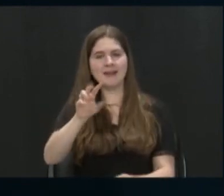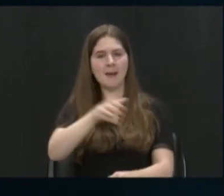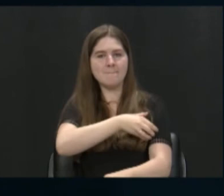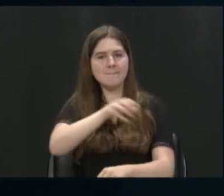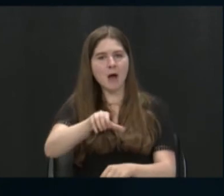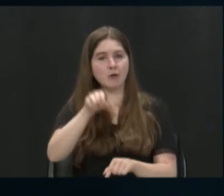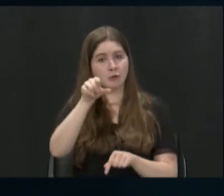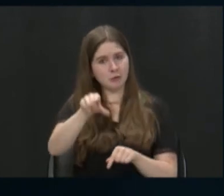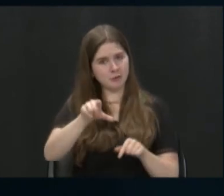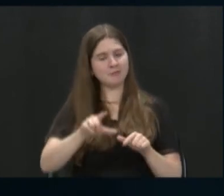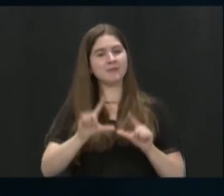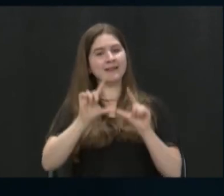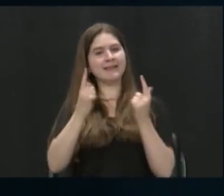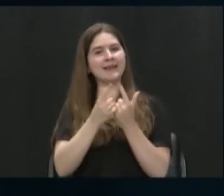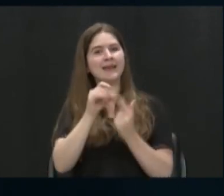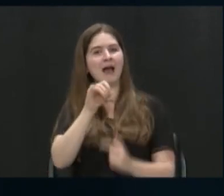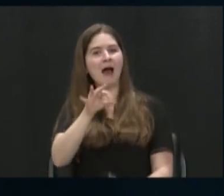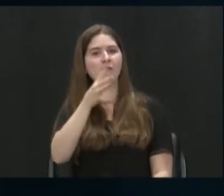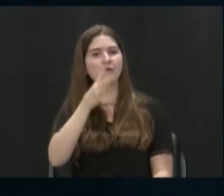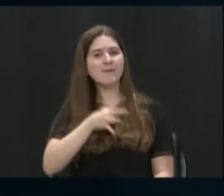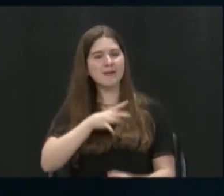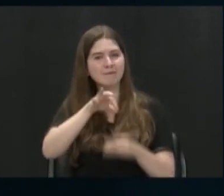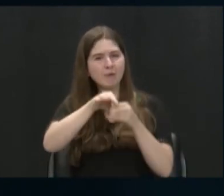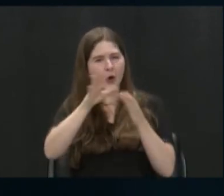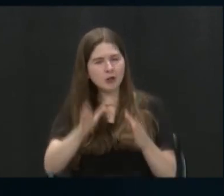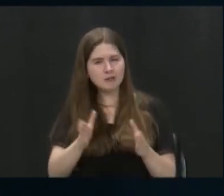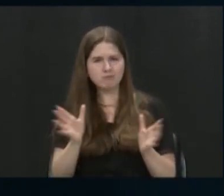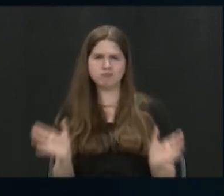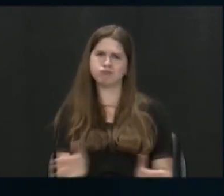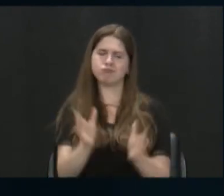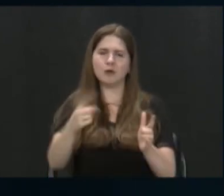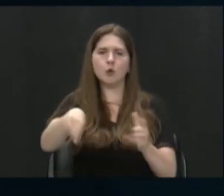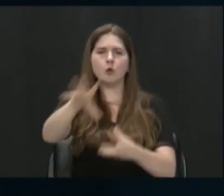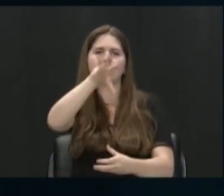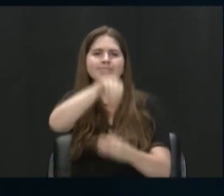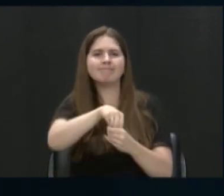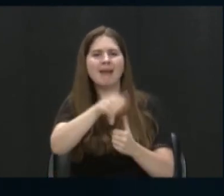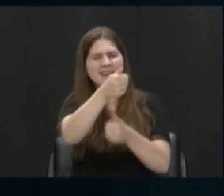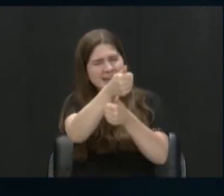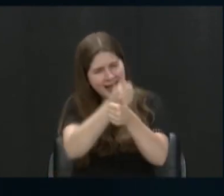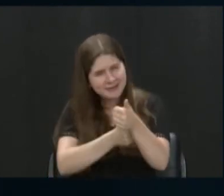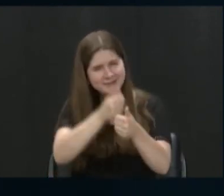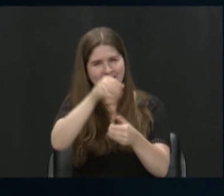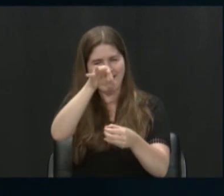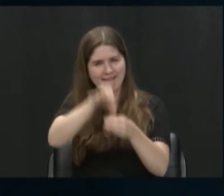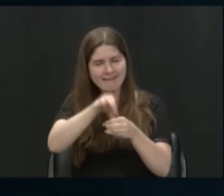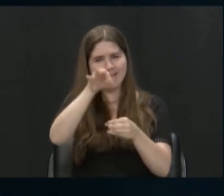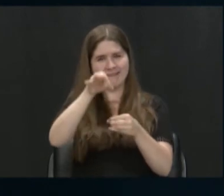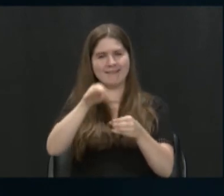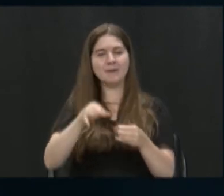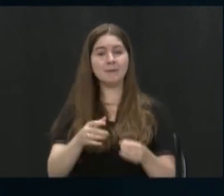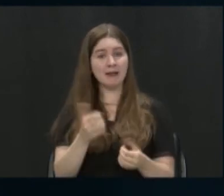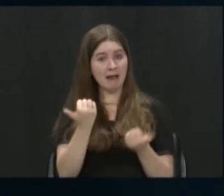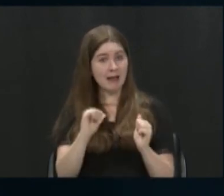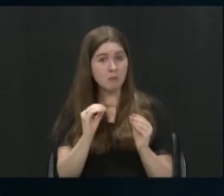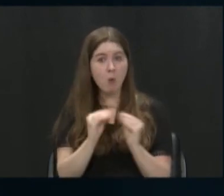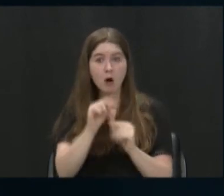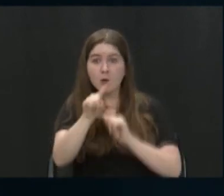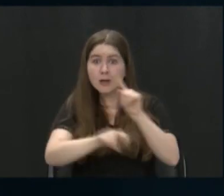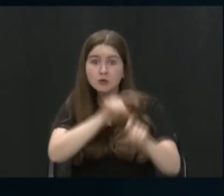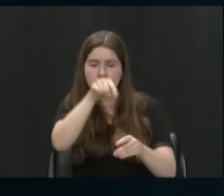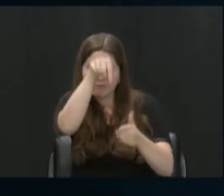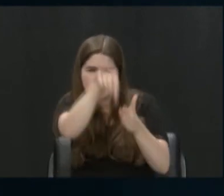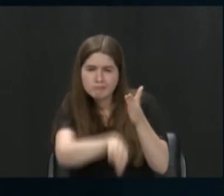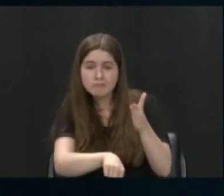The League of Women Voters encourages everyone to participate in every election. If you have any further questions about this or upcoming